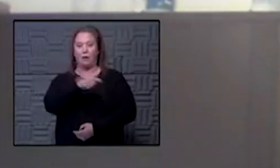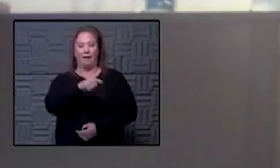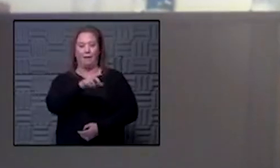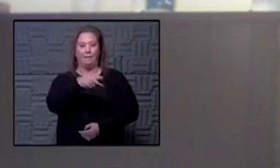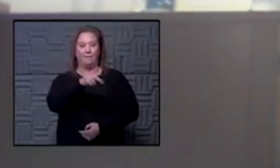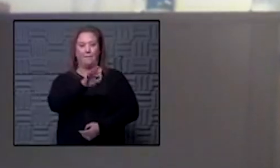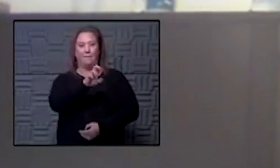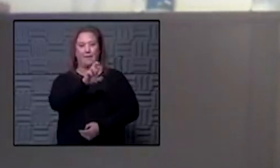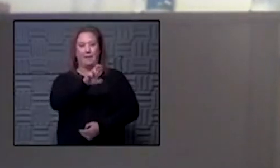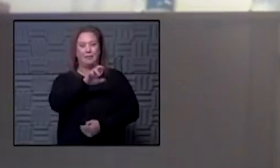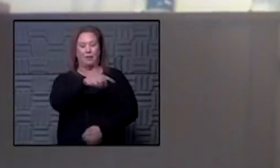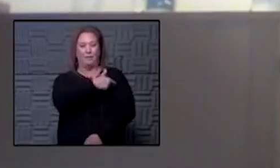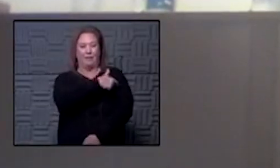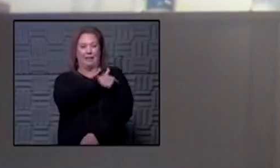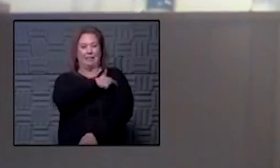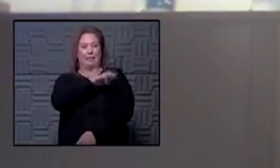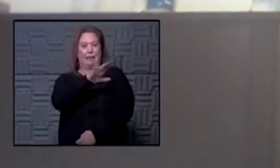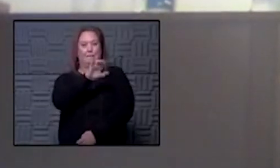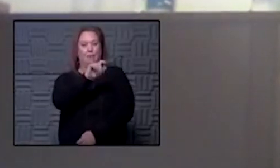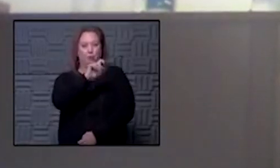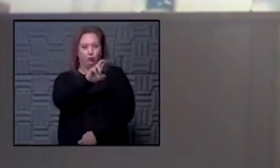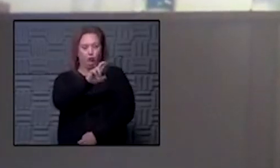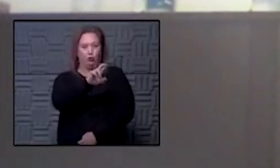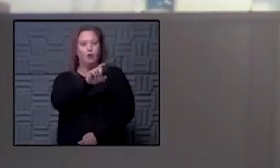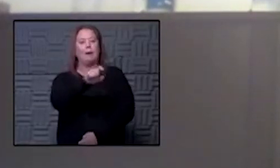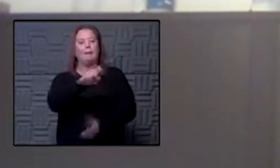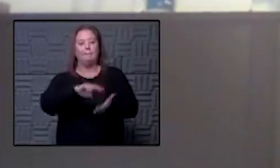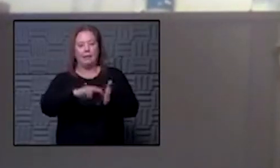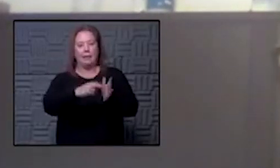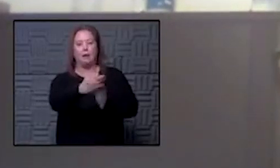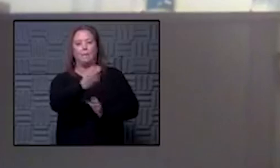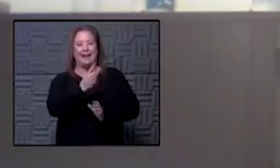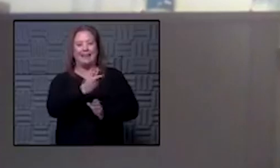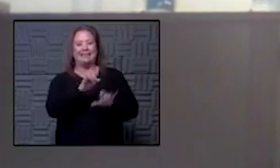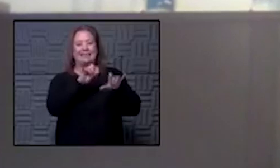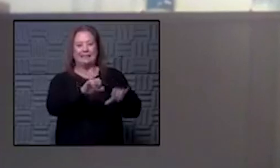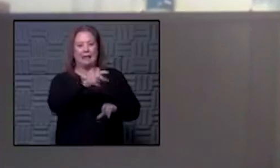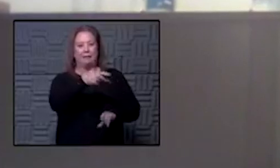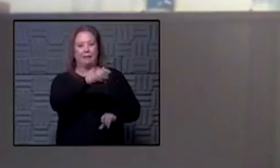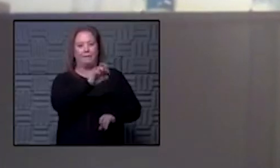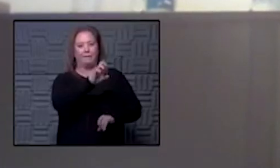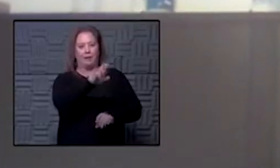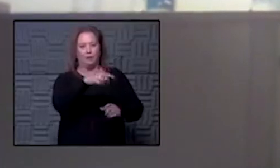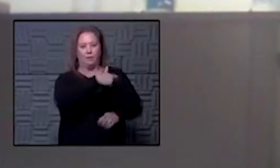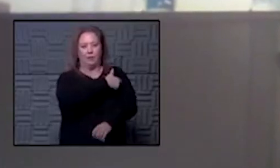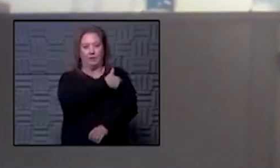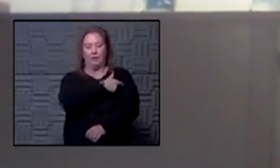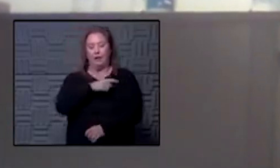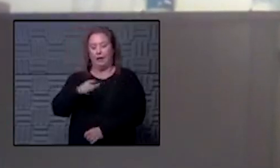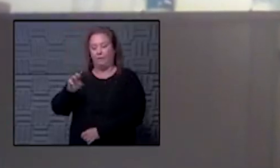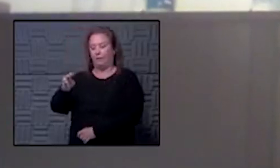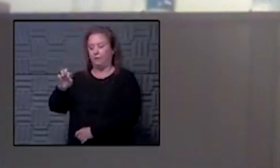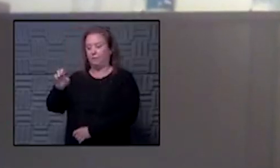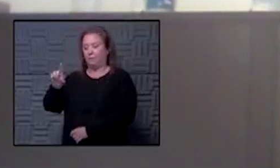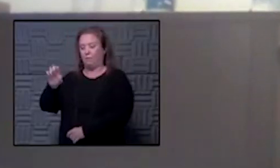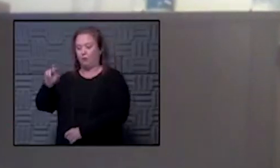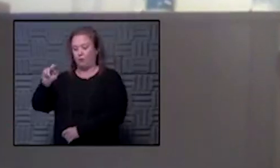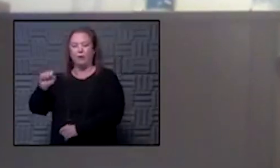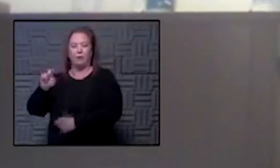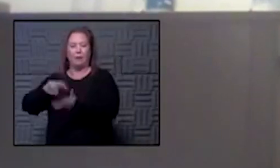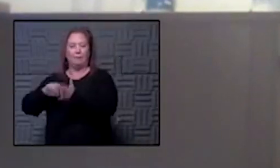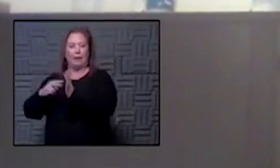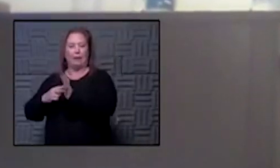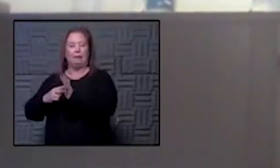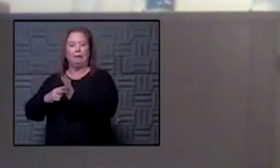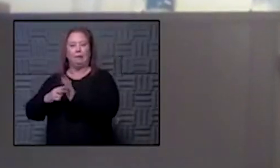is the Pfizer vaccine booster that you need to come back and get uh if you get the Moderna it's the Moderna booster that you need to come back and get so they're not